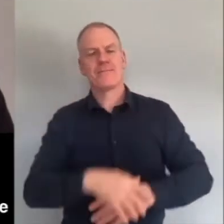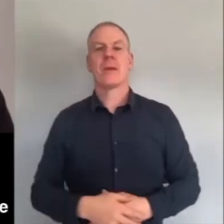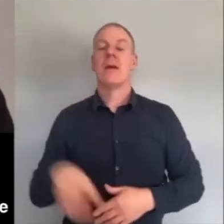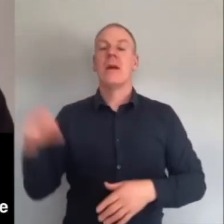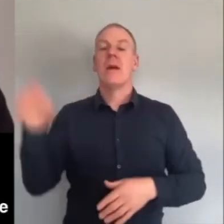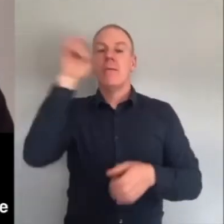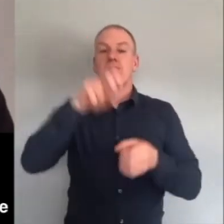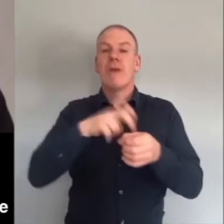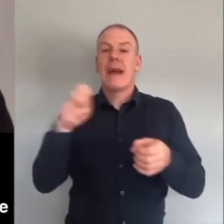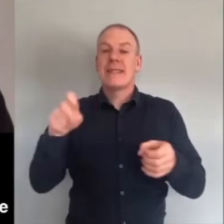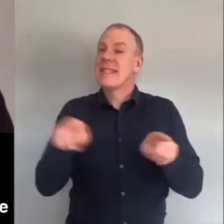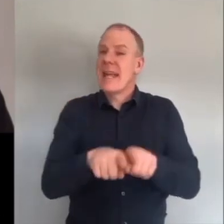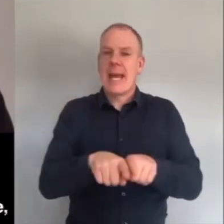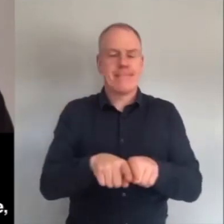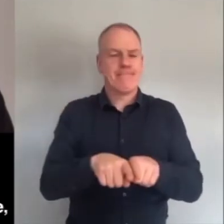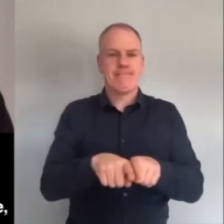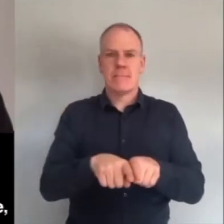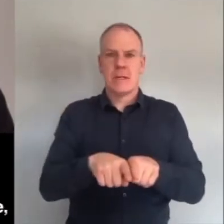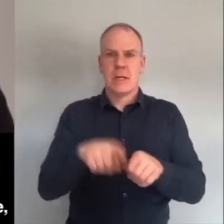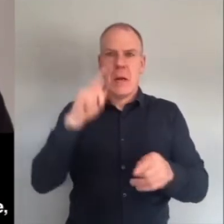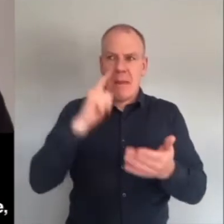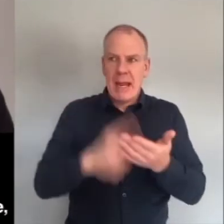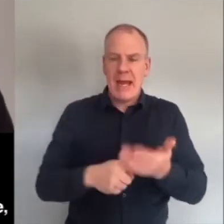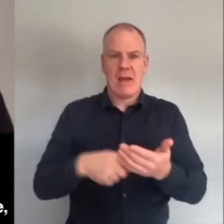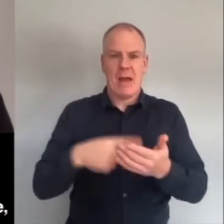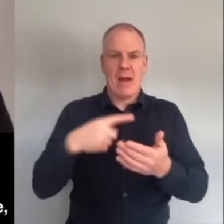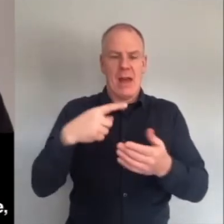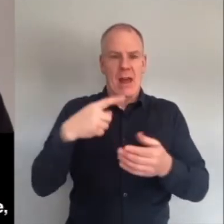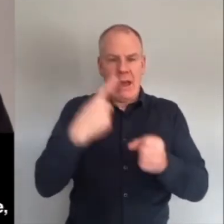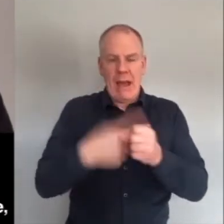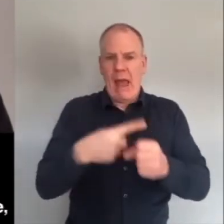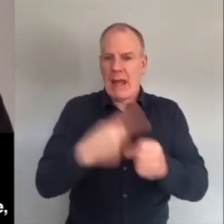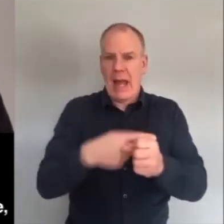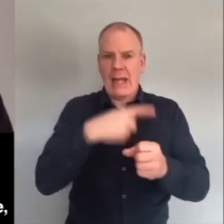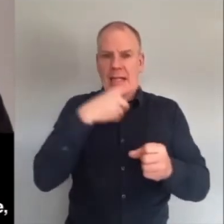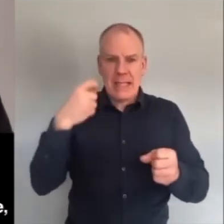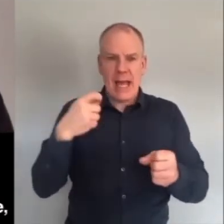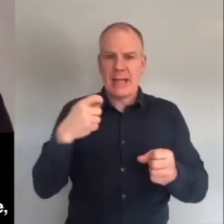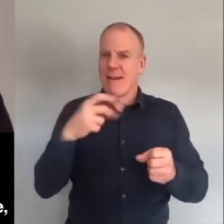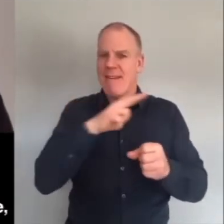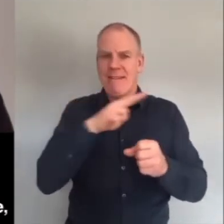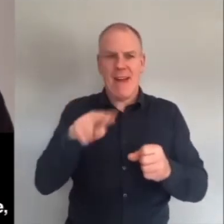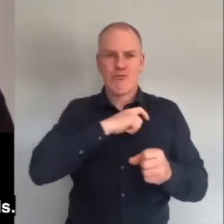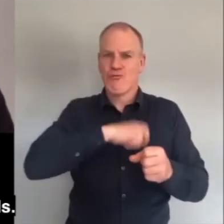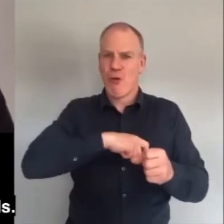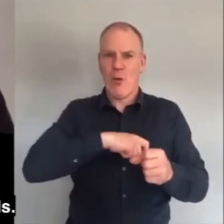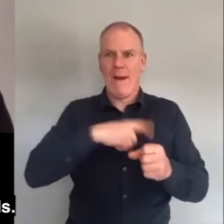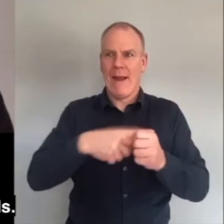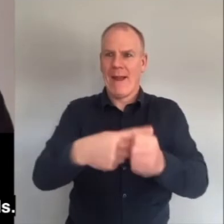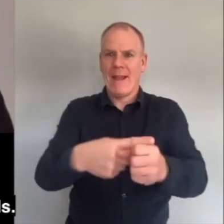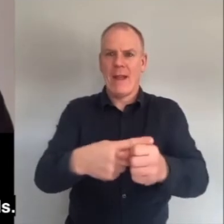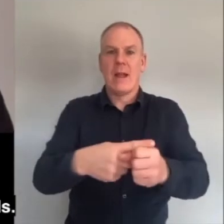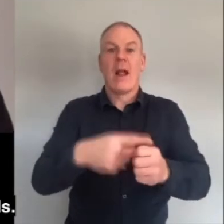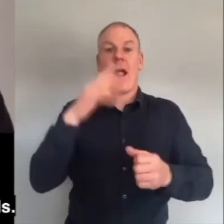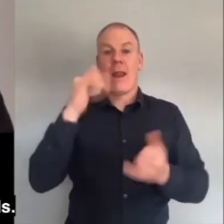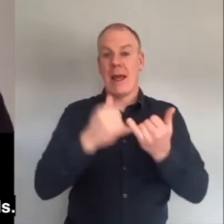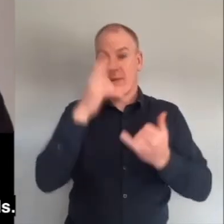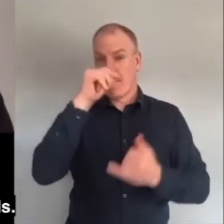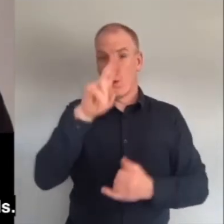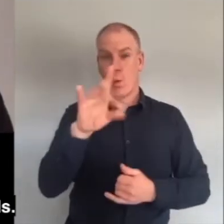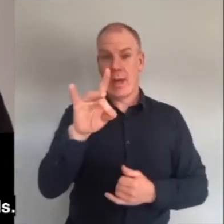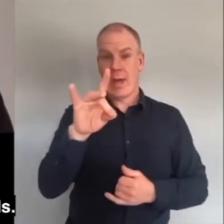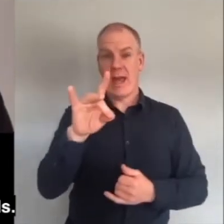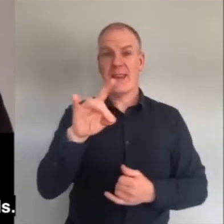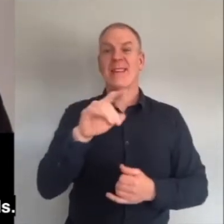found themselves repeating the Leave campaigns, in particular Leave campaigns claims that were not true, such as that the UK was sending